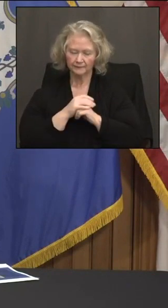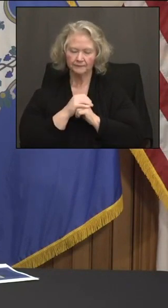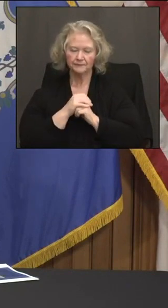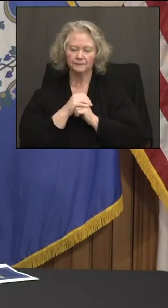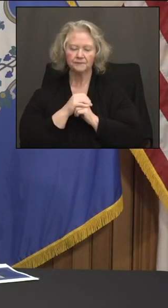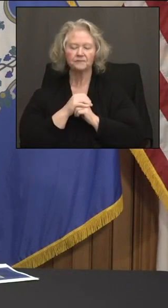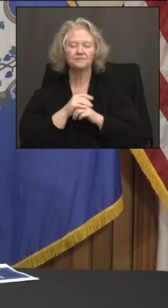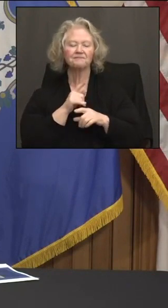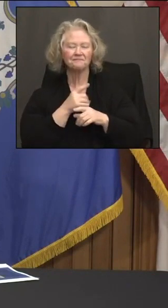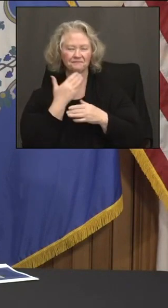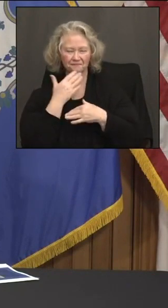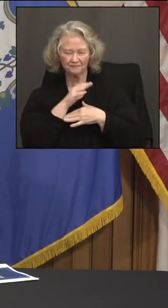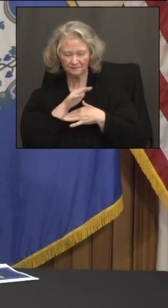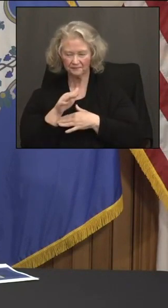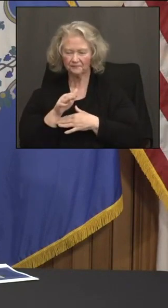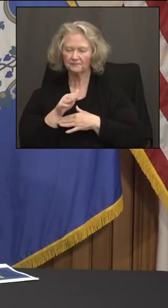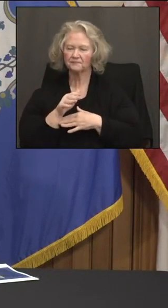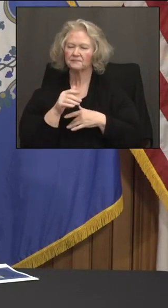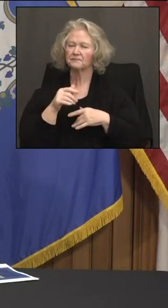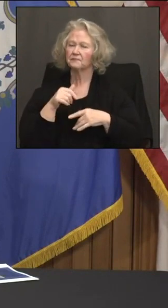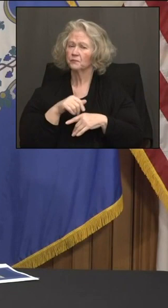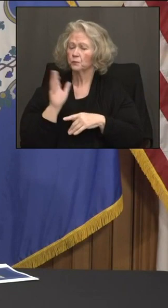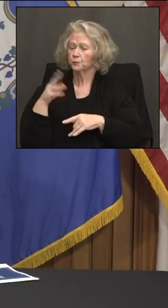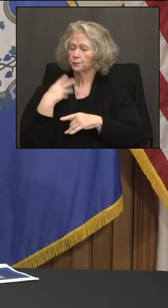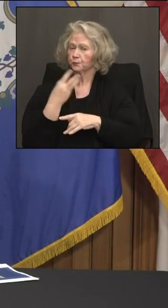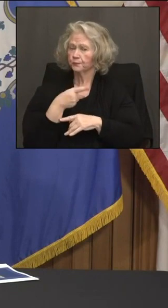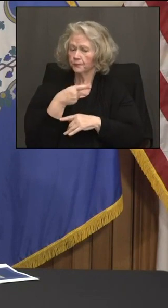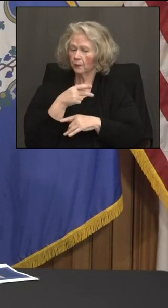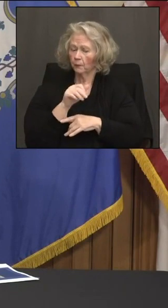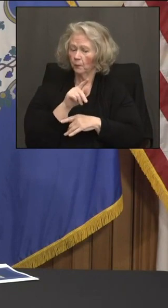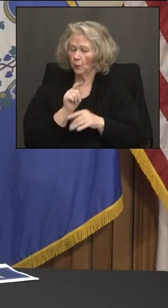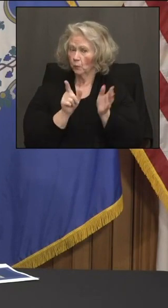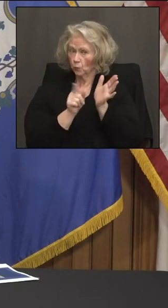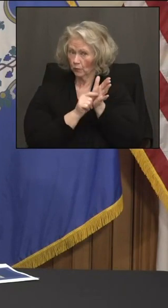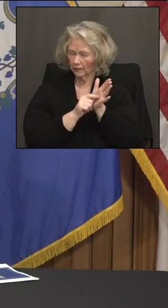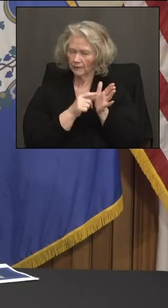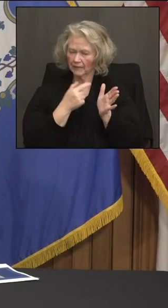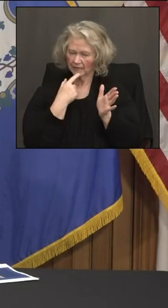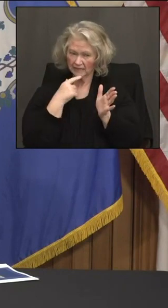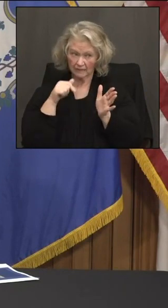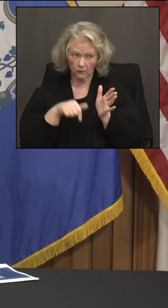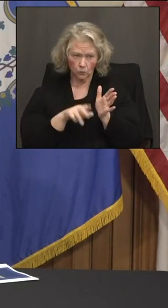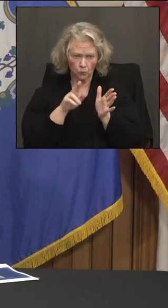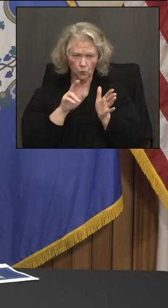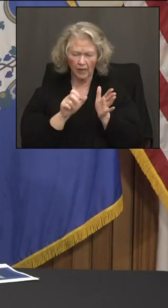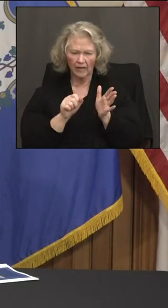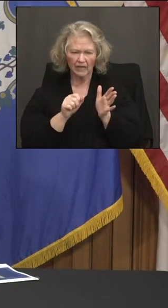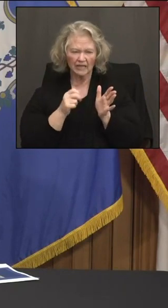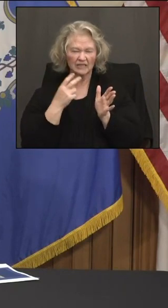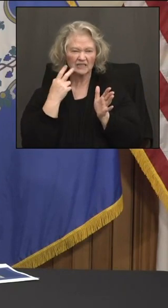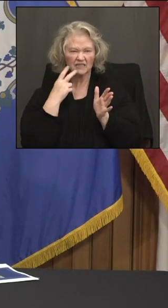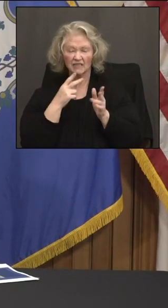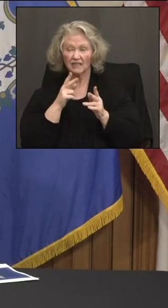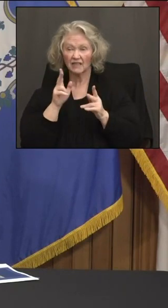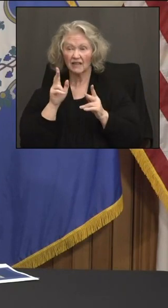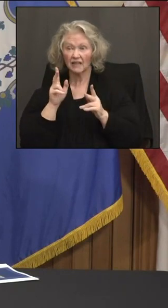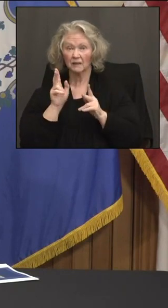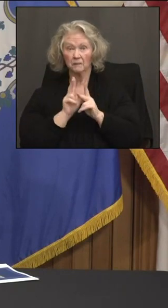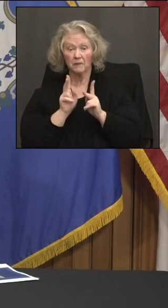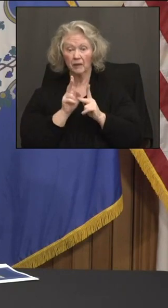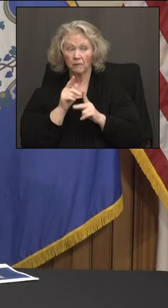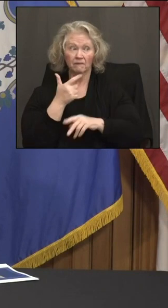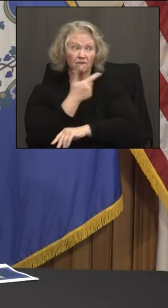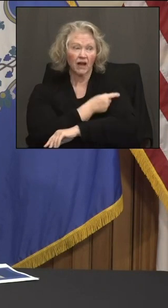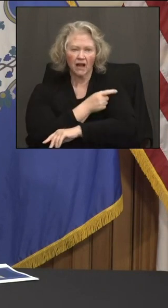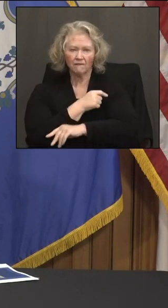Good afternoon, everyone. The Washington Post had an article today saying that the U.S. is seeing an unprecedented drop in vaccinations over the past